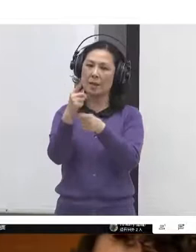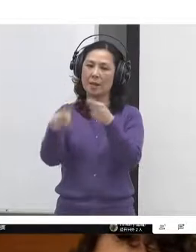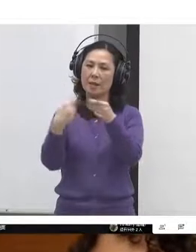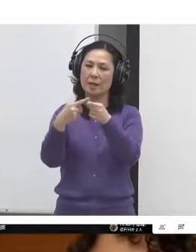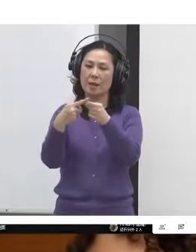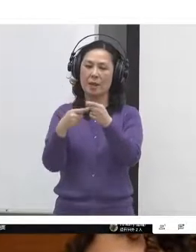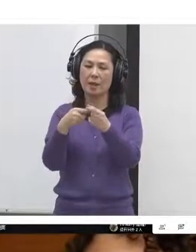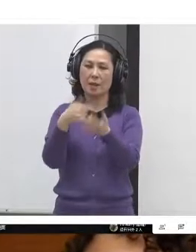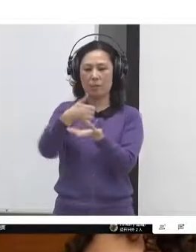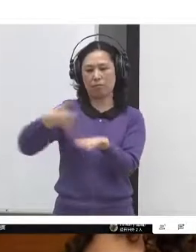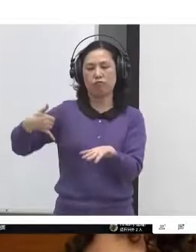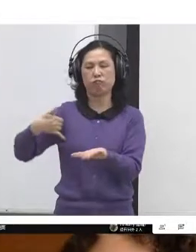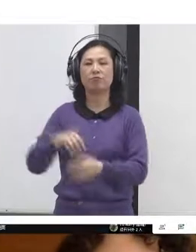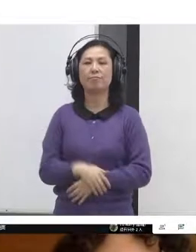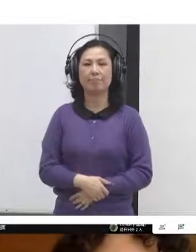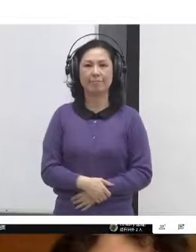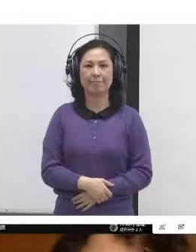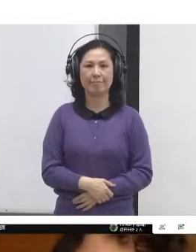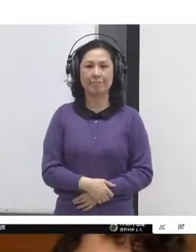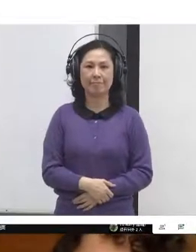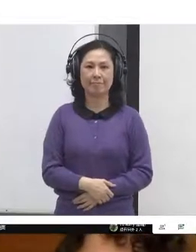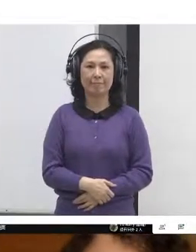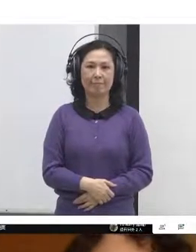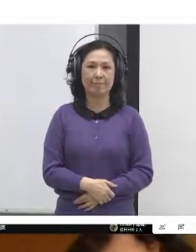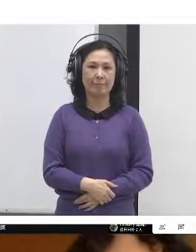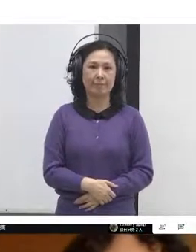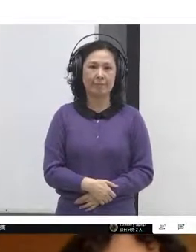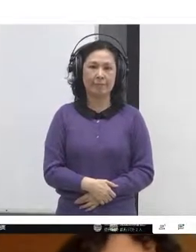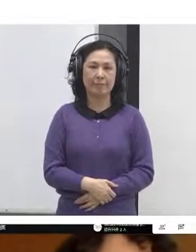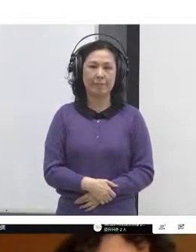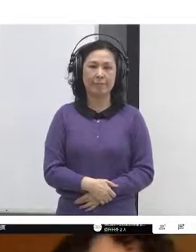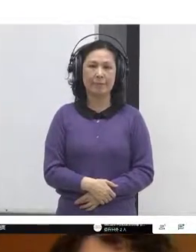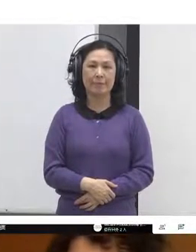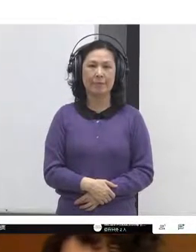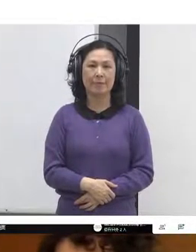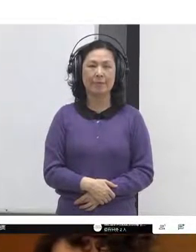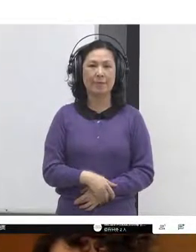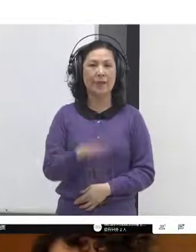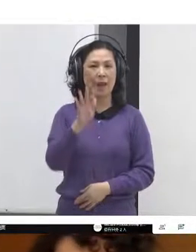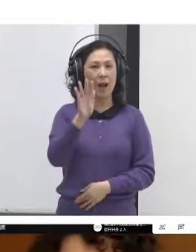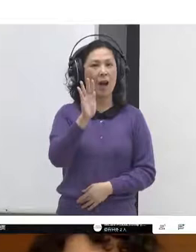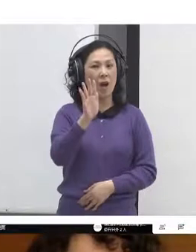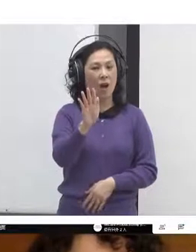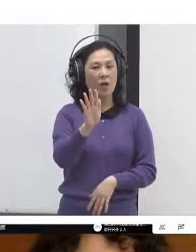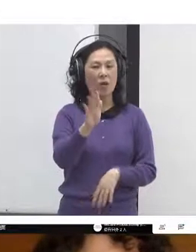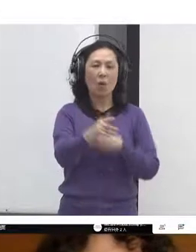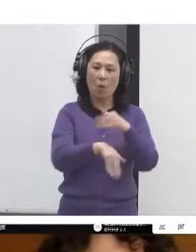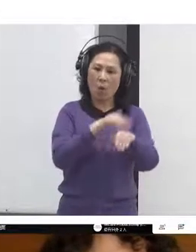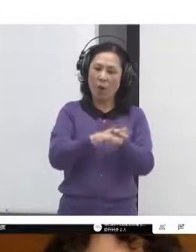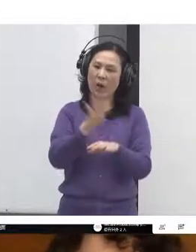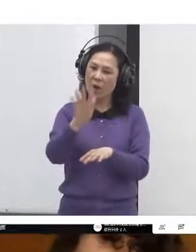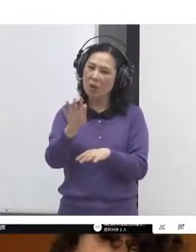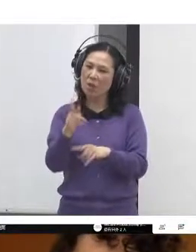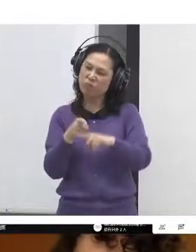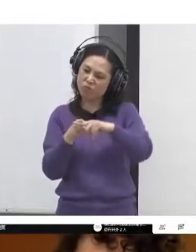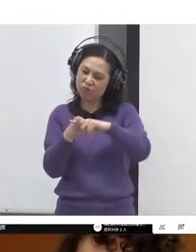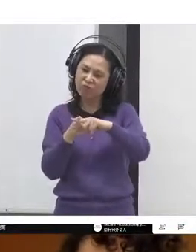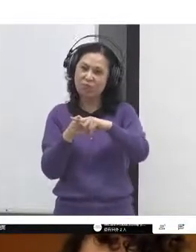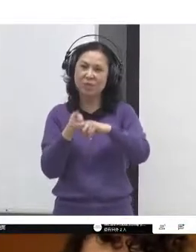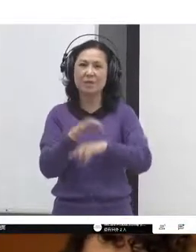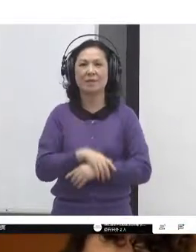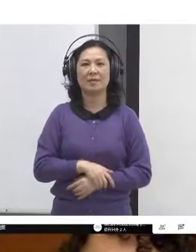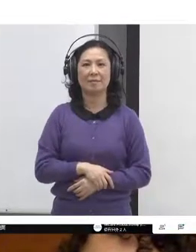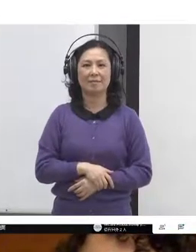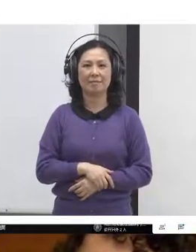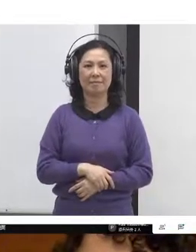Some things have been won, but not everything yet. And so I want to introduce a